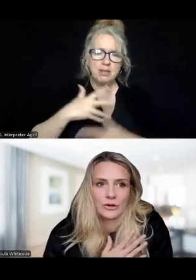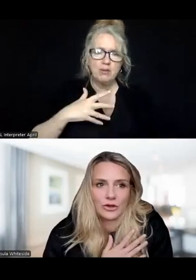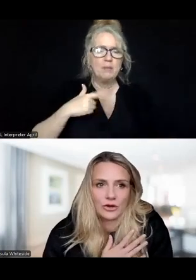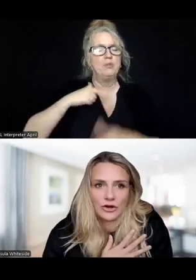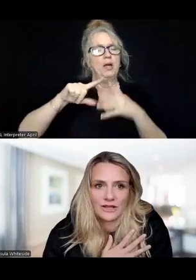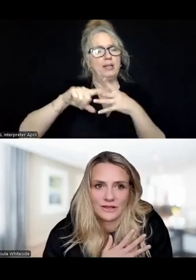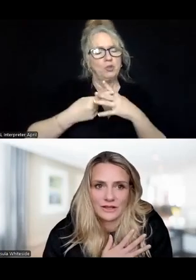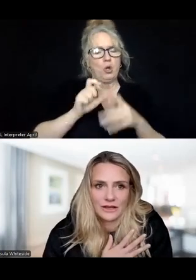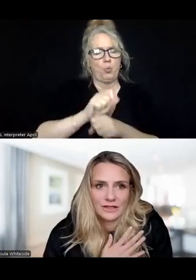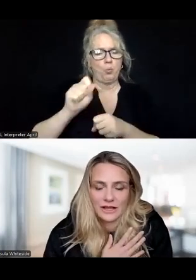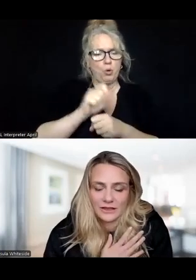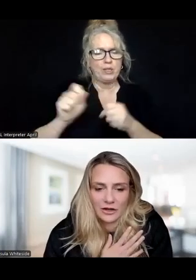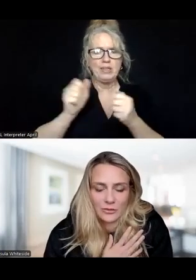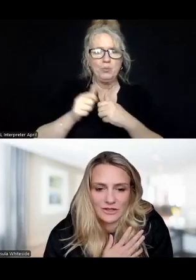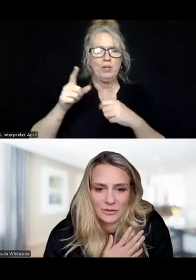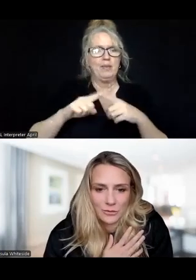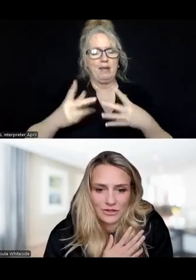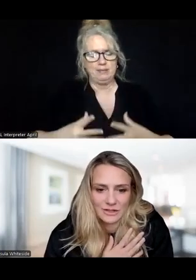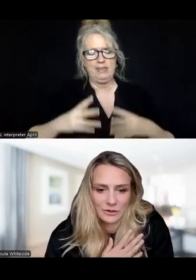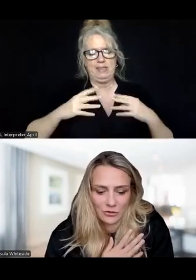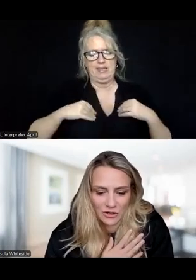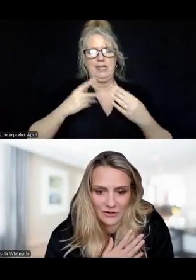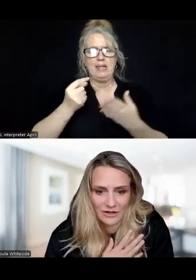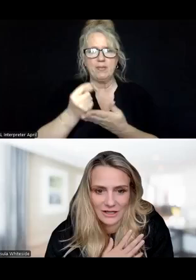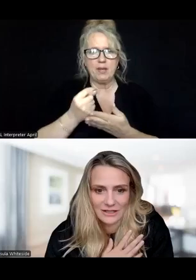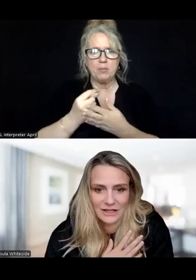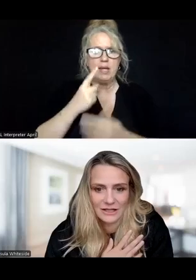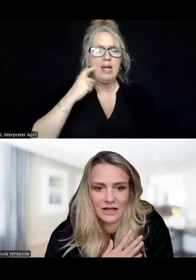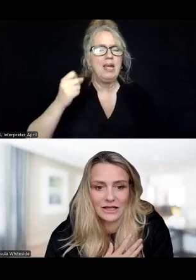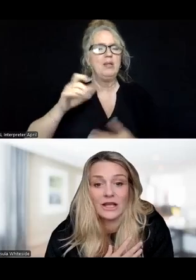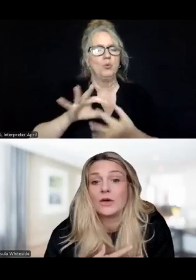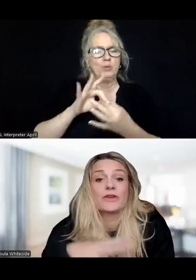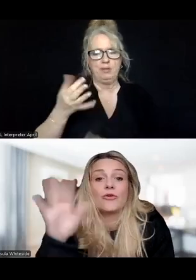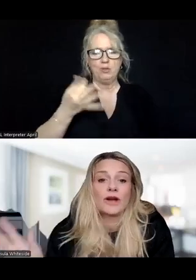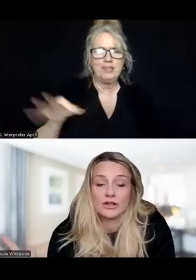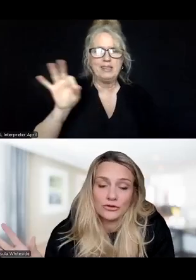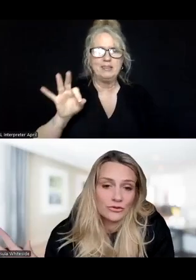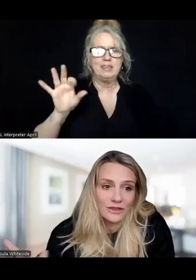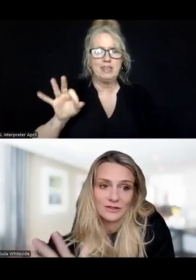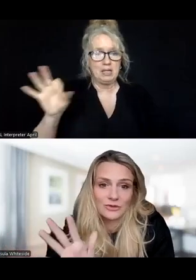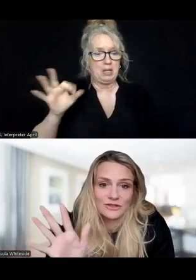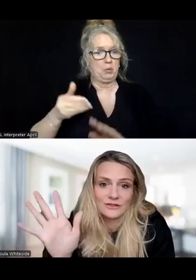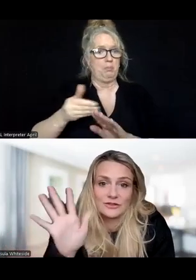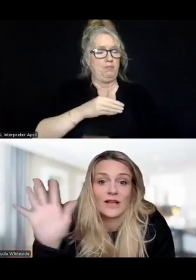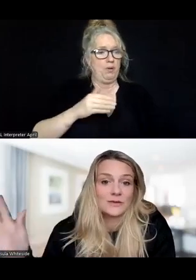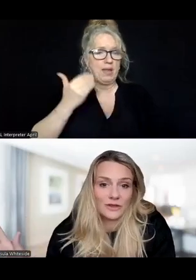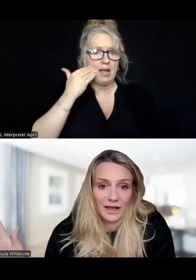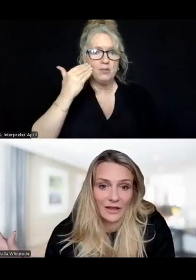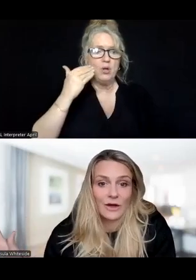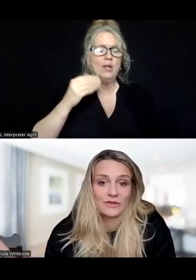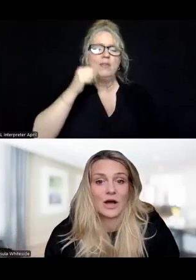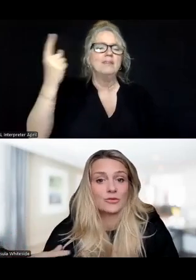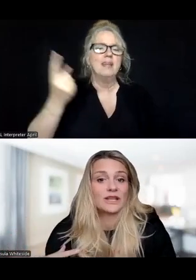started working with her as an intake therapist and participant coordinator in 1999 before I knew that this was not